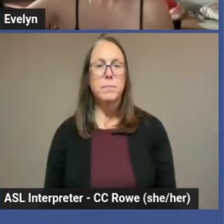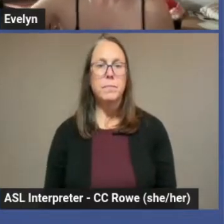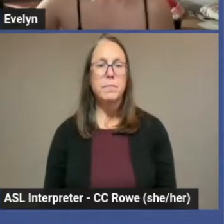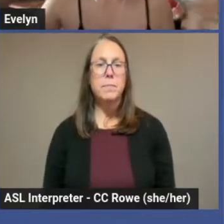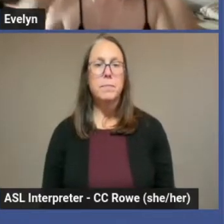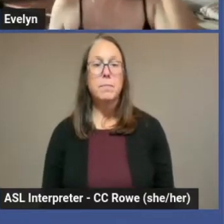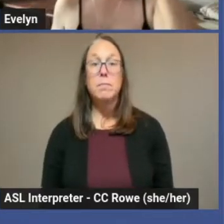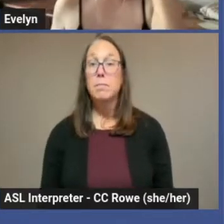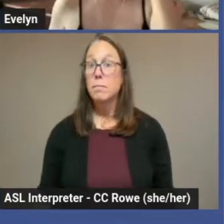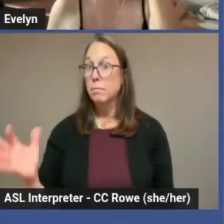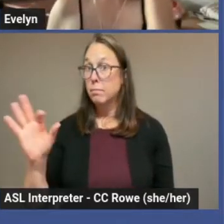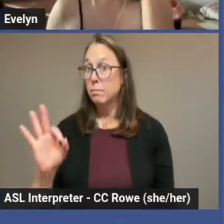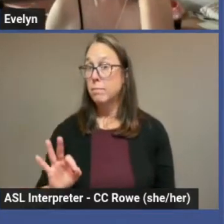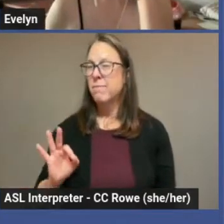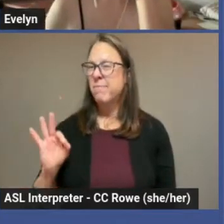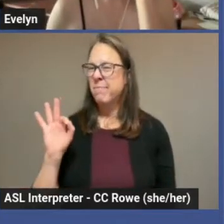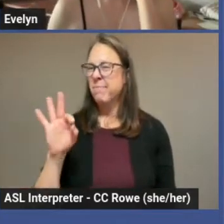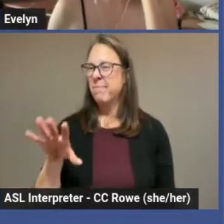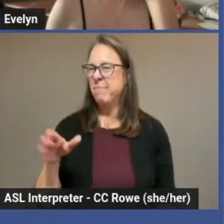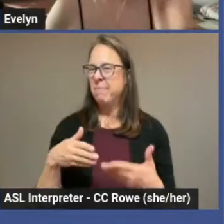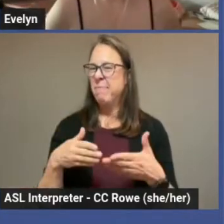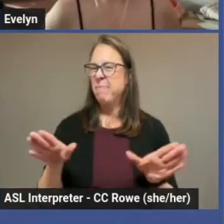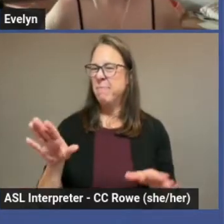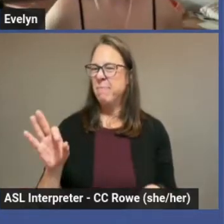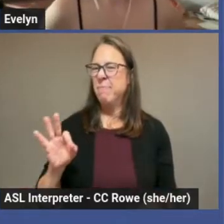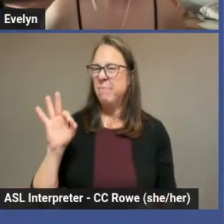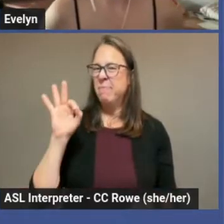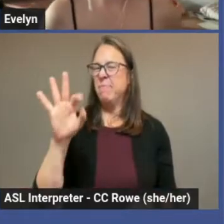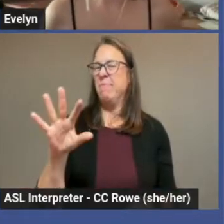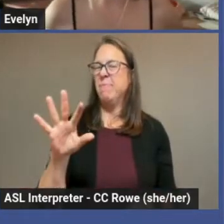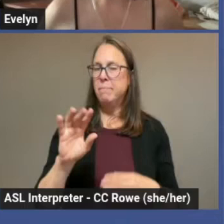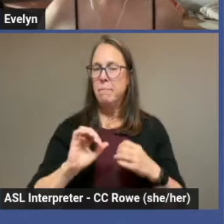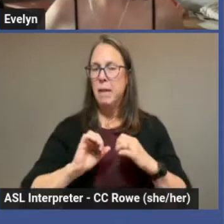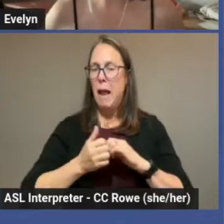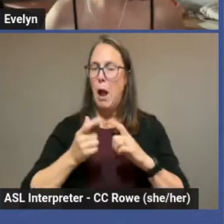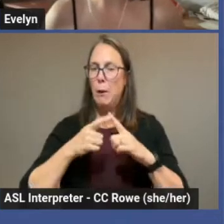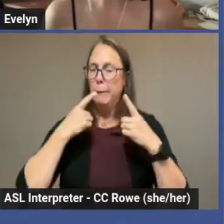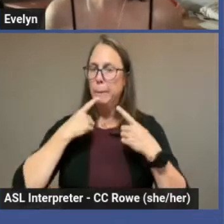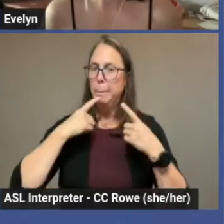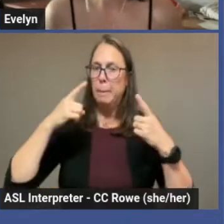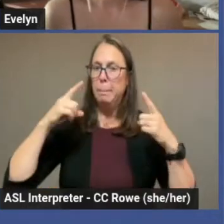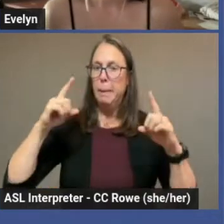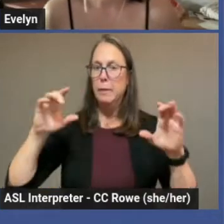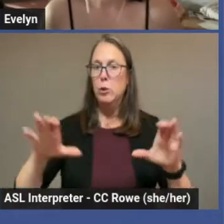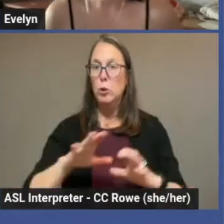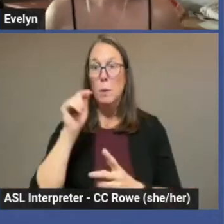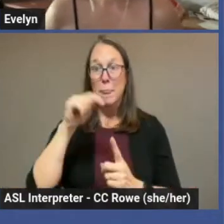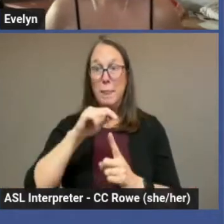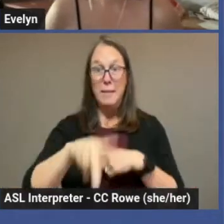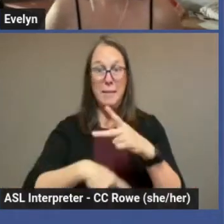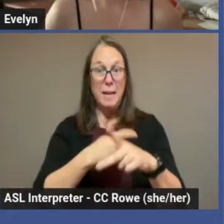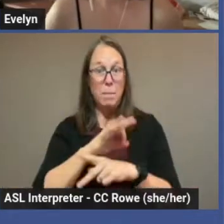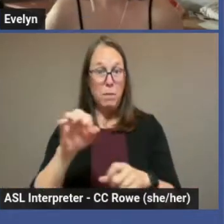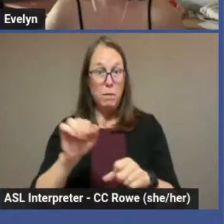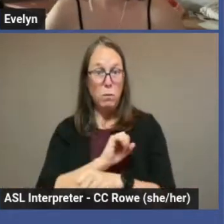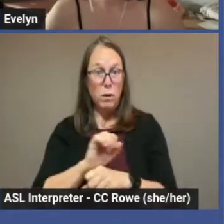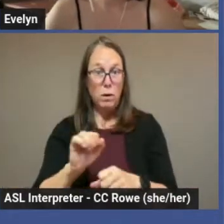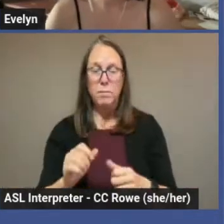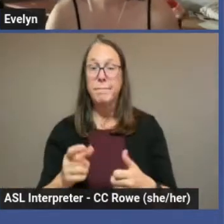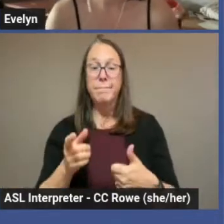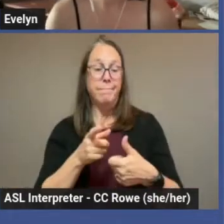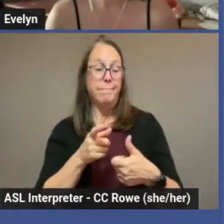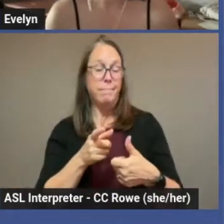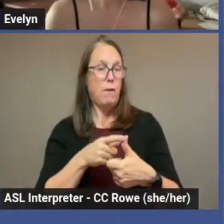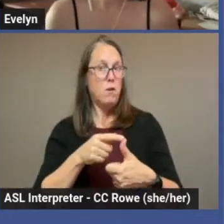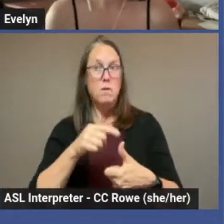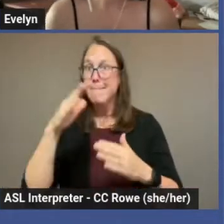So first, some general tips on how to effectively do this. Organization is